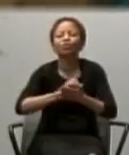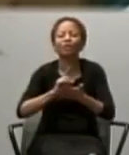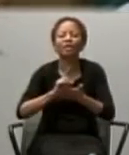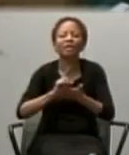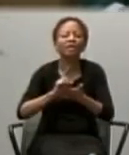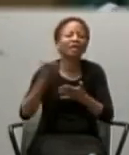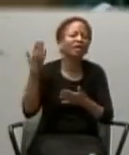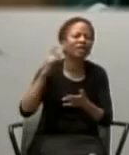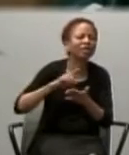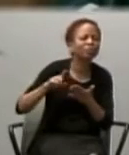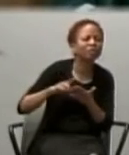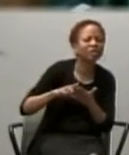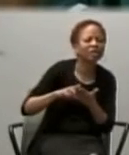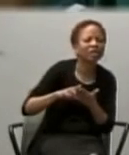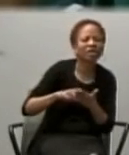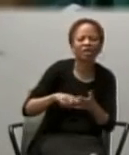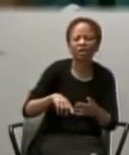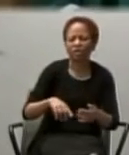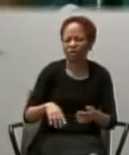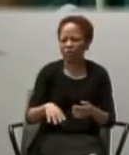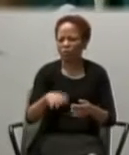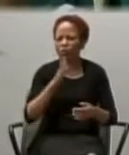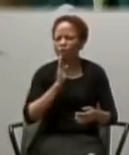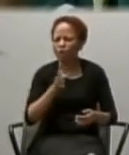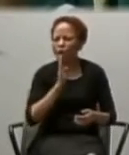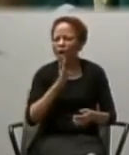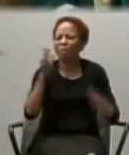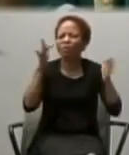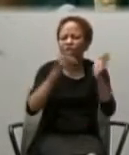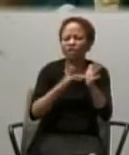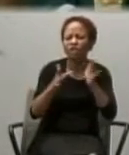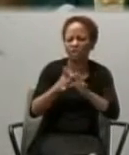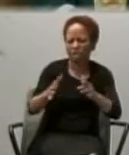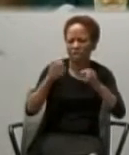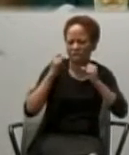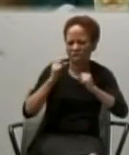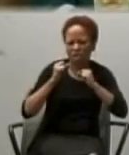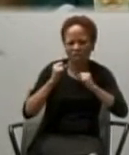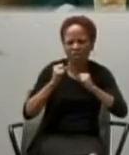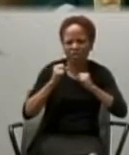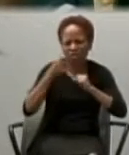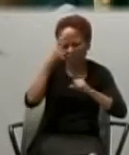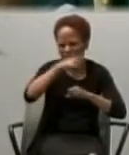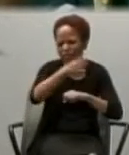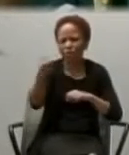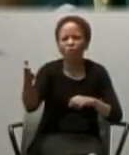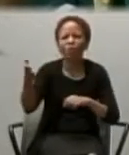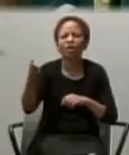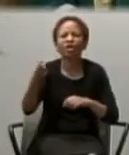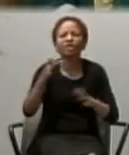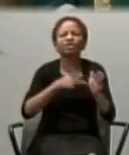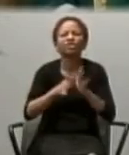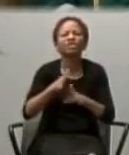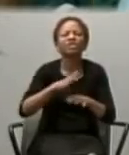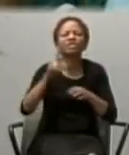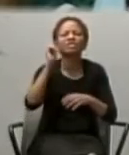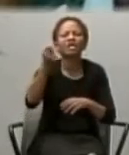seven days, have testified? In some way, or the other. Told, somebody else. Hmm.